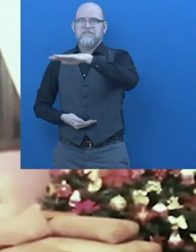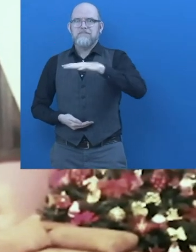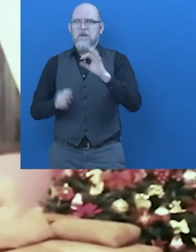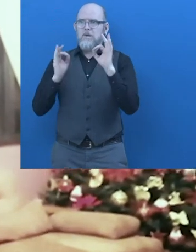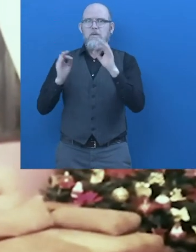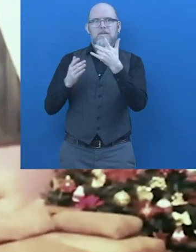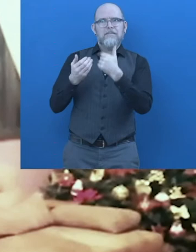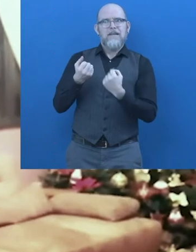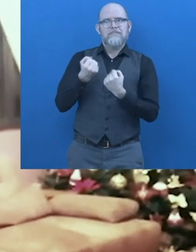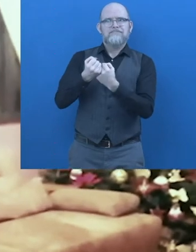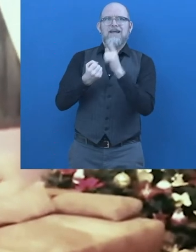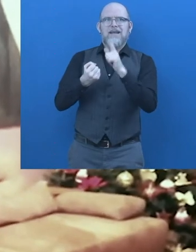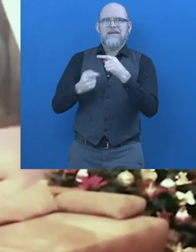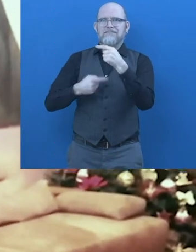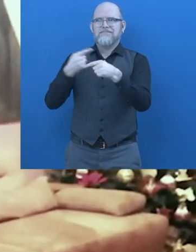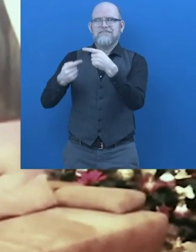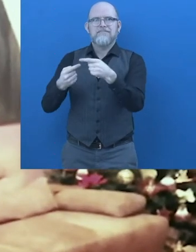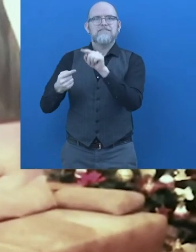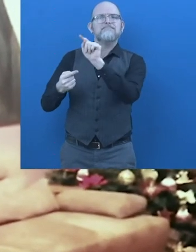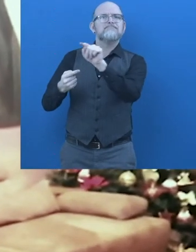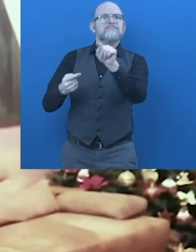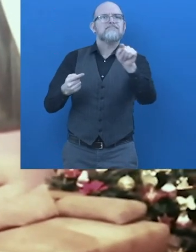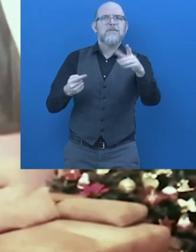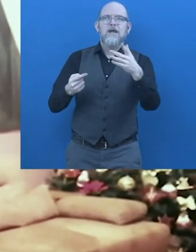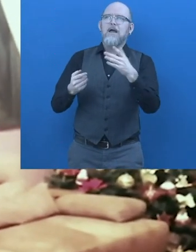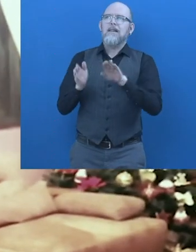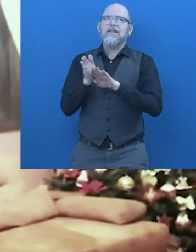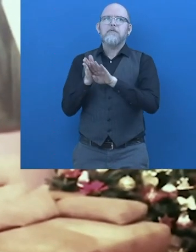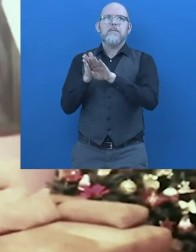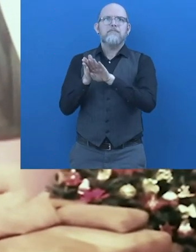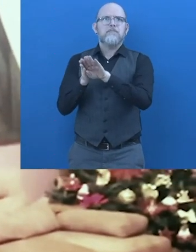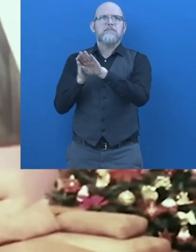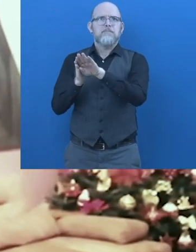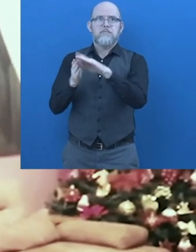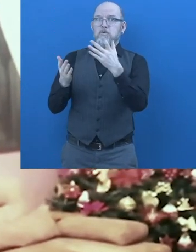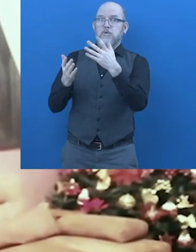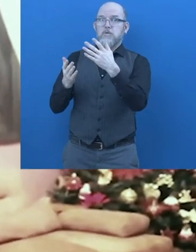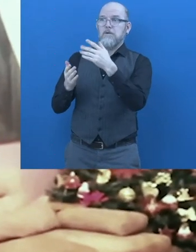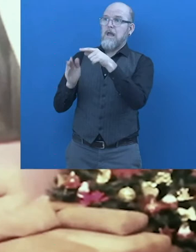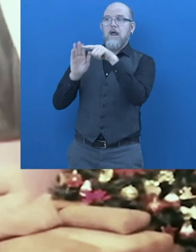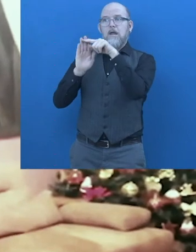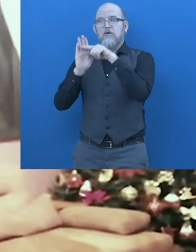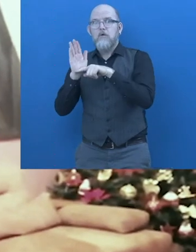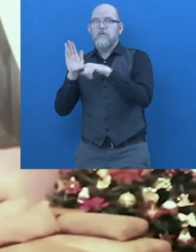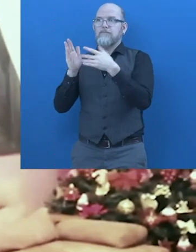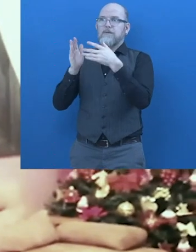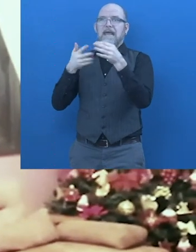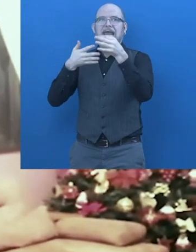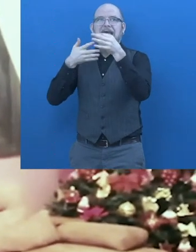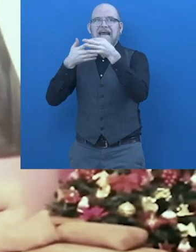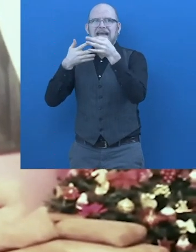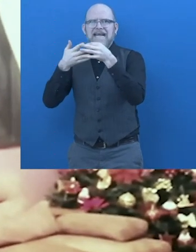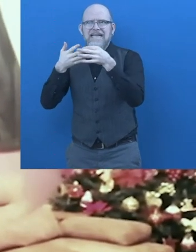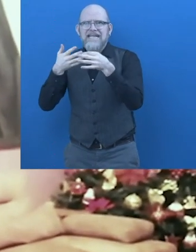itself will be a good component for taking it